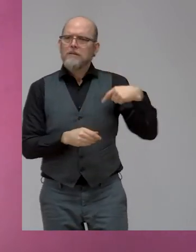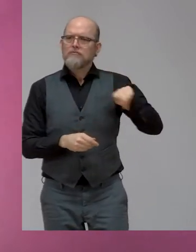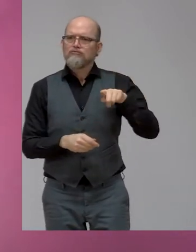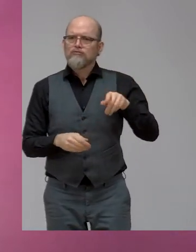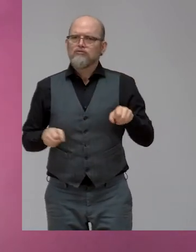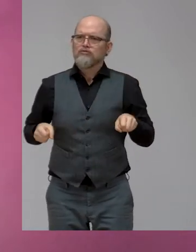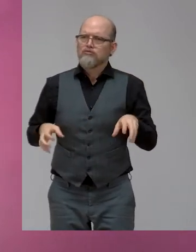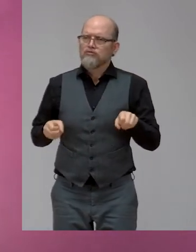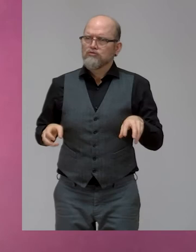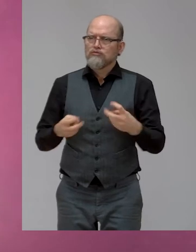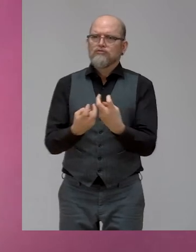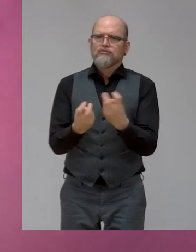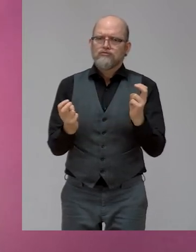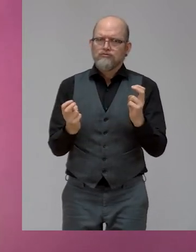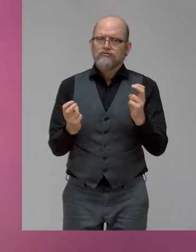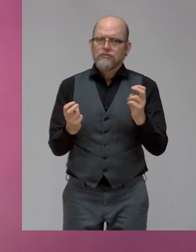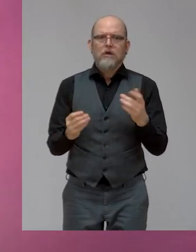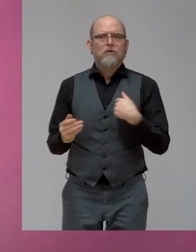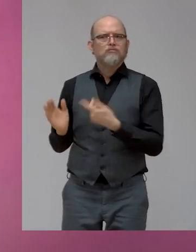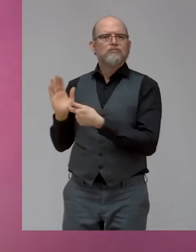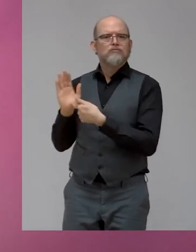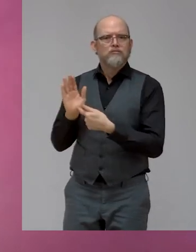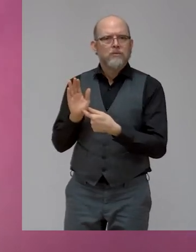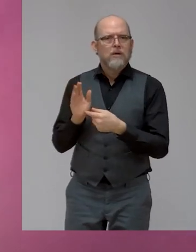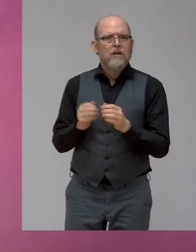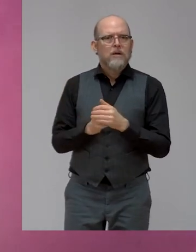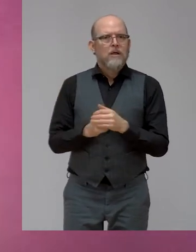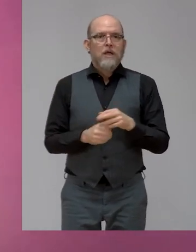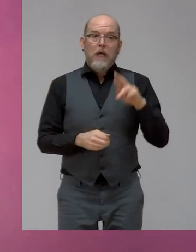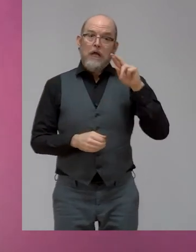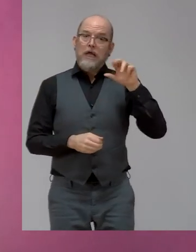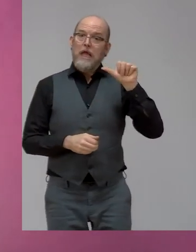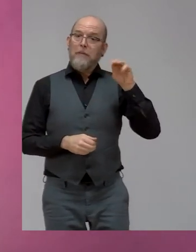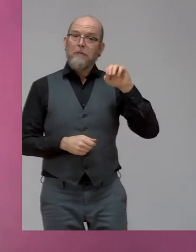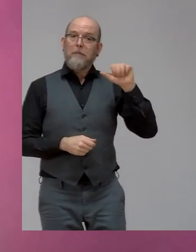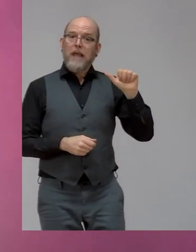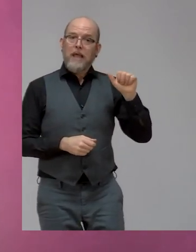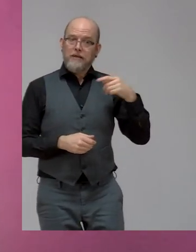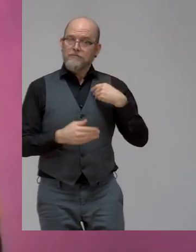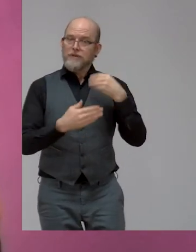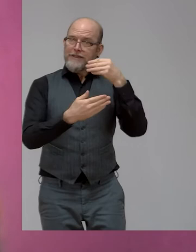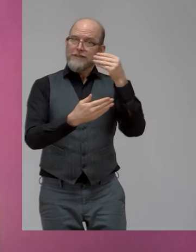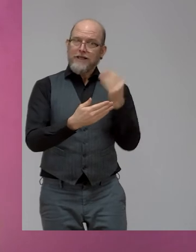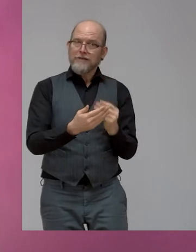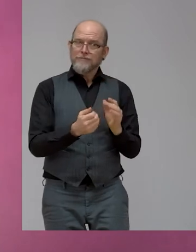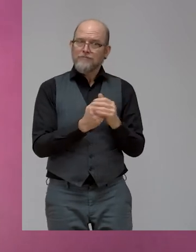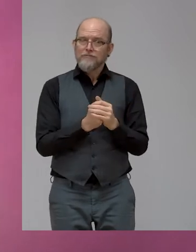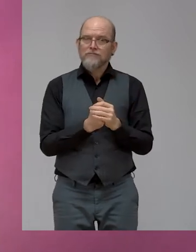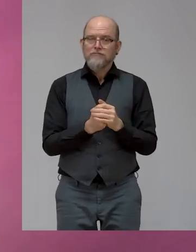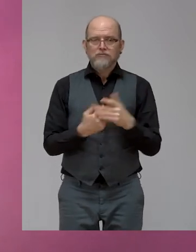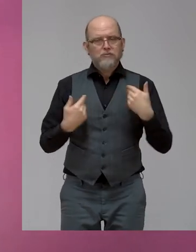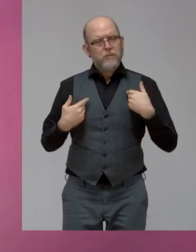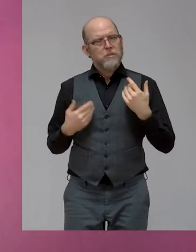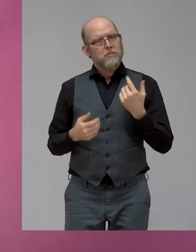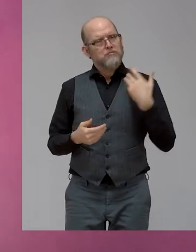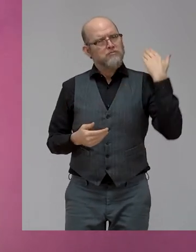I was introduced, and it was said, here's Rama, he's a designer, and Rama, here are the wheelchair users. So I thought, okay, wheelchair users,